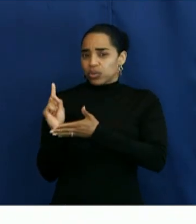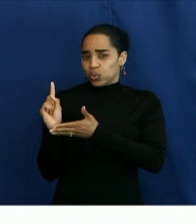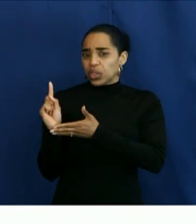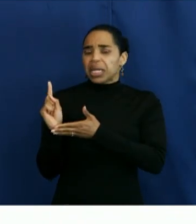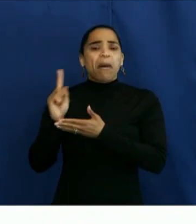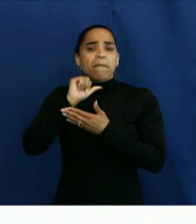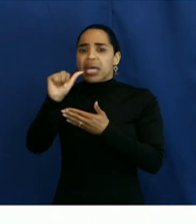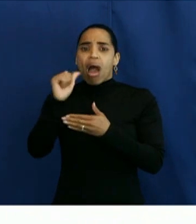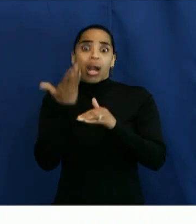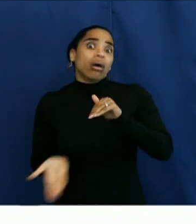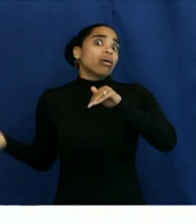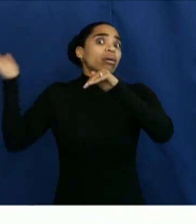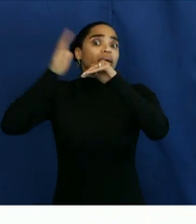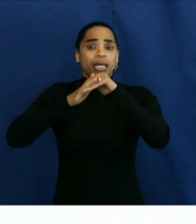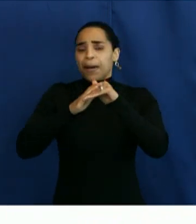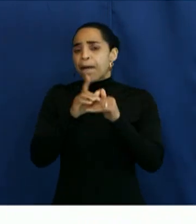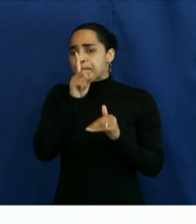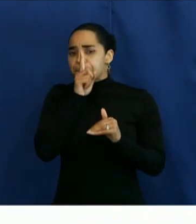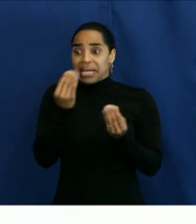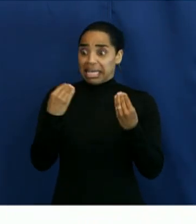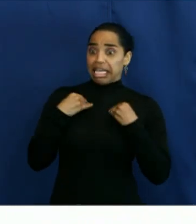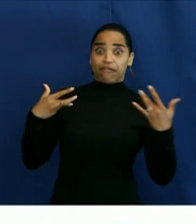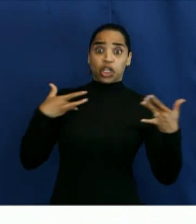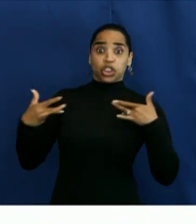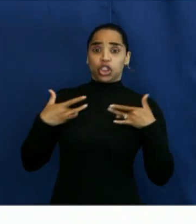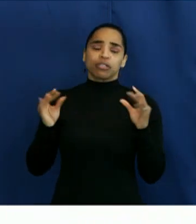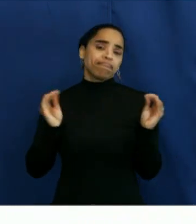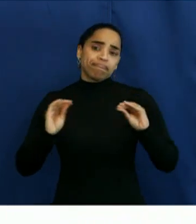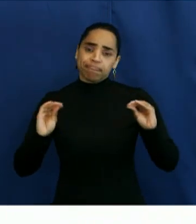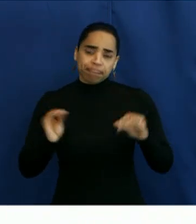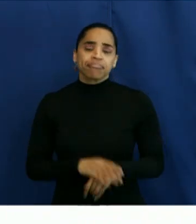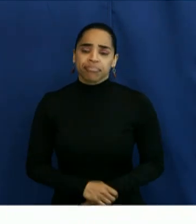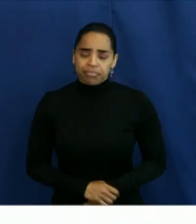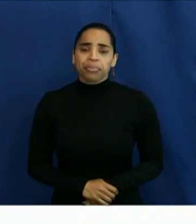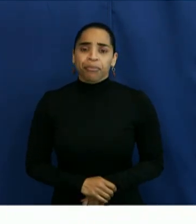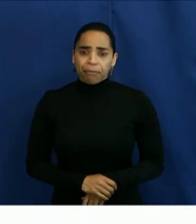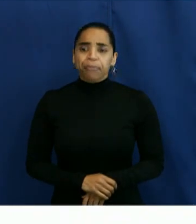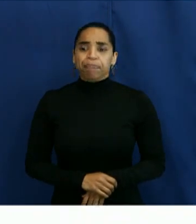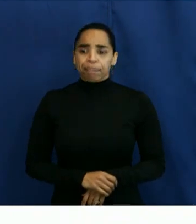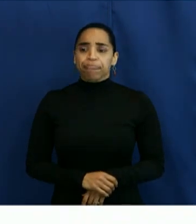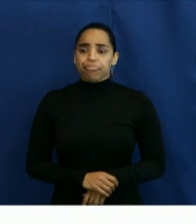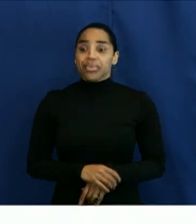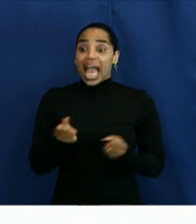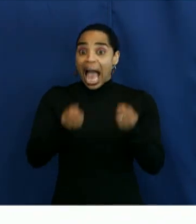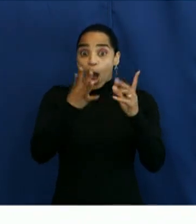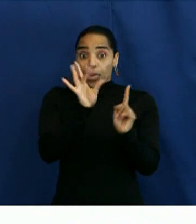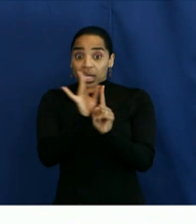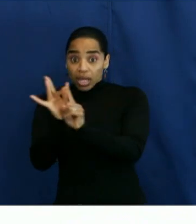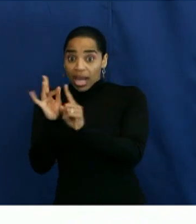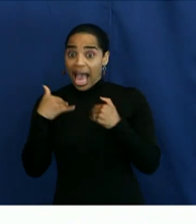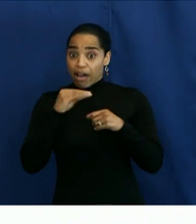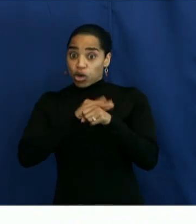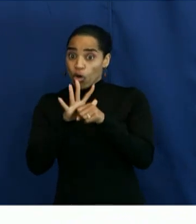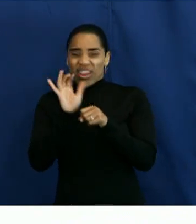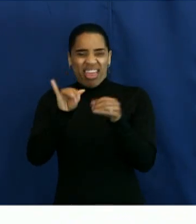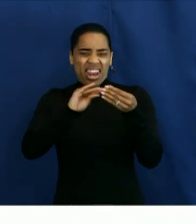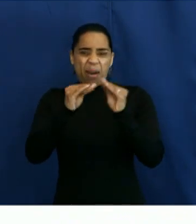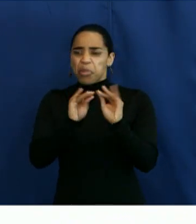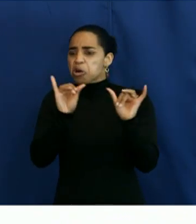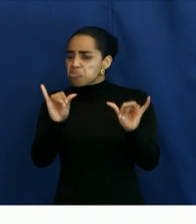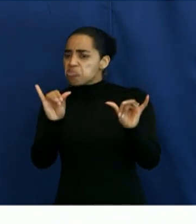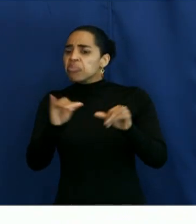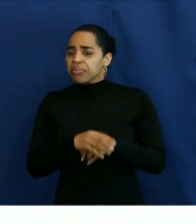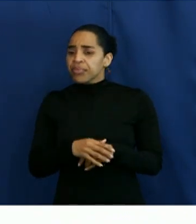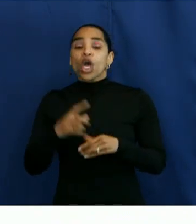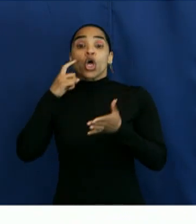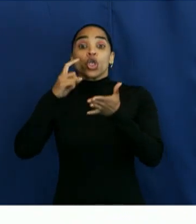of any significance or not of any concern. Our testing positivity percentage, roughly the same. You will note that those two